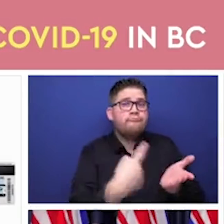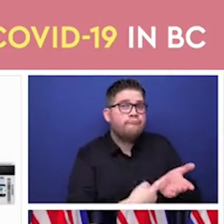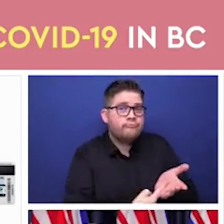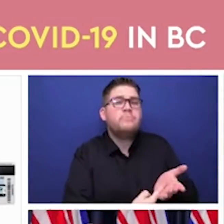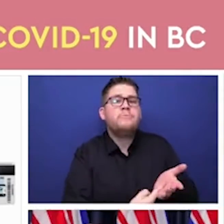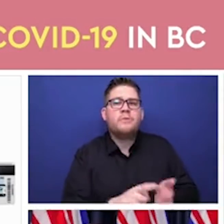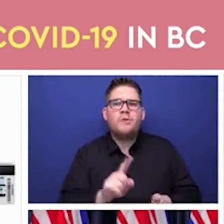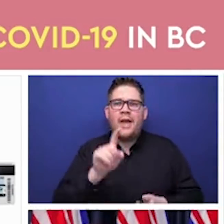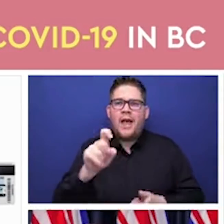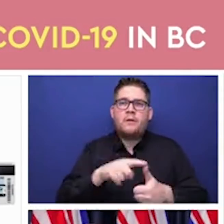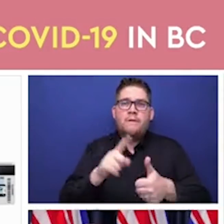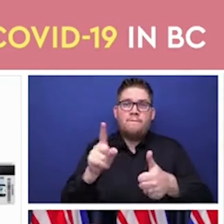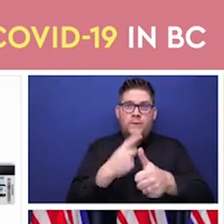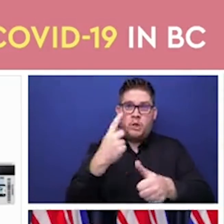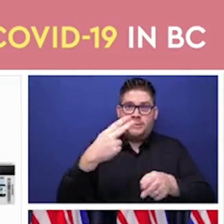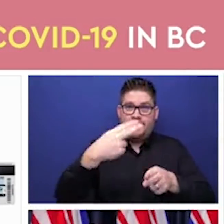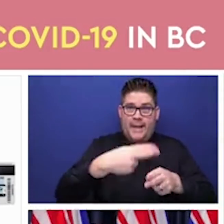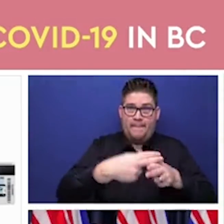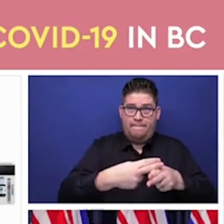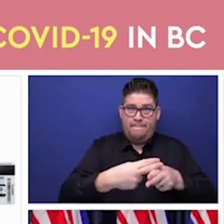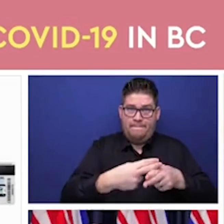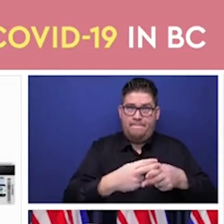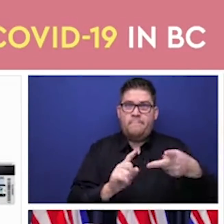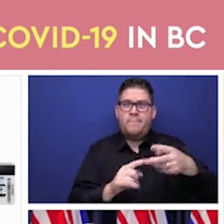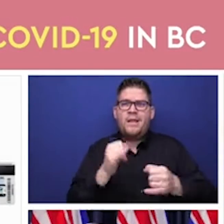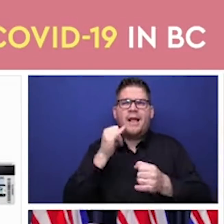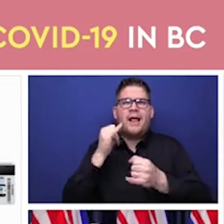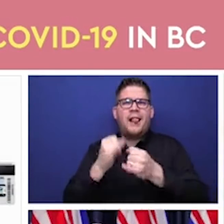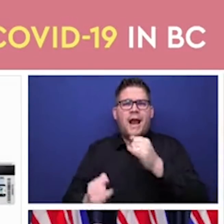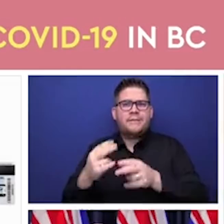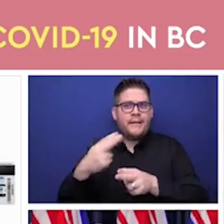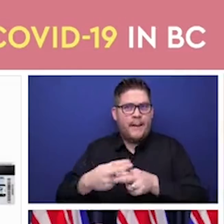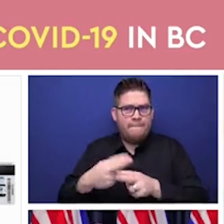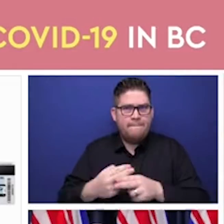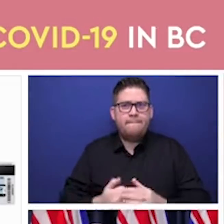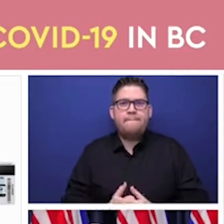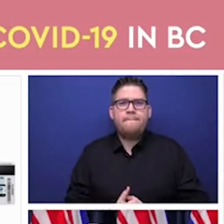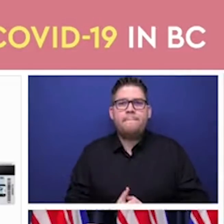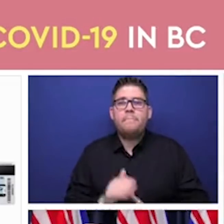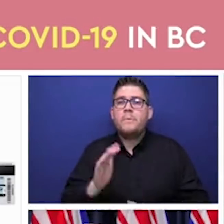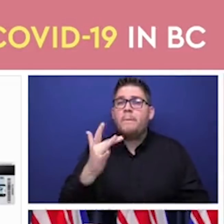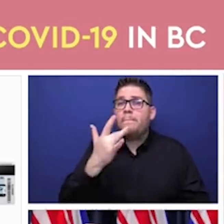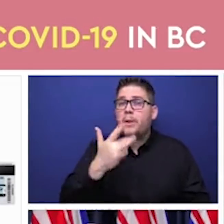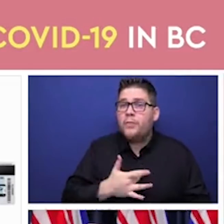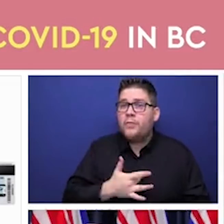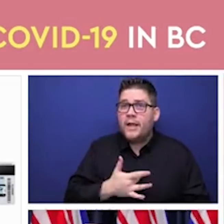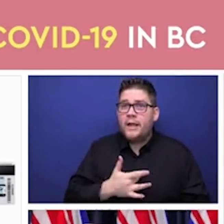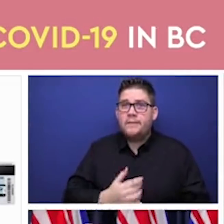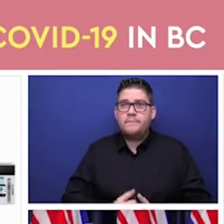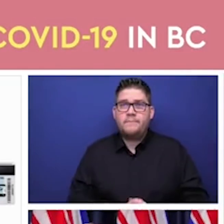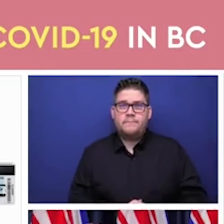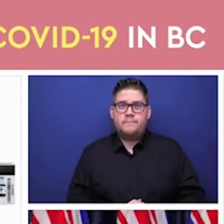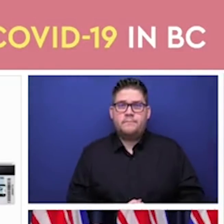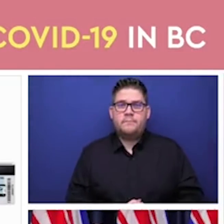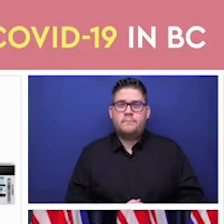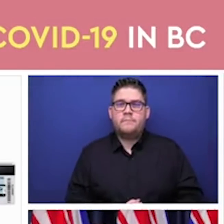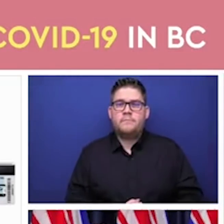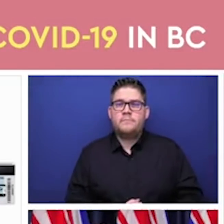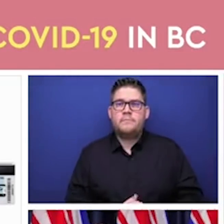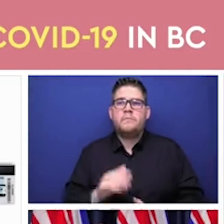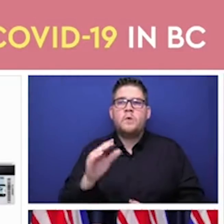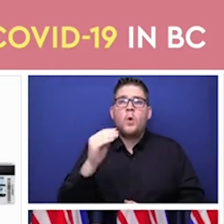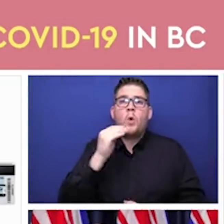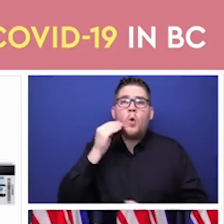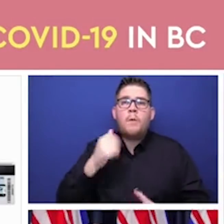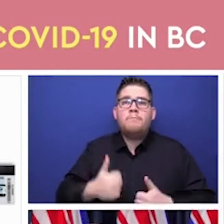is. It's the thing that's on the back of either their driver's license, their BC services card, or many people still carry